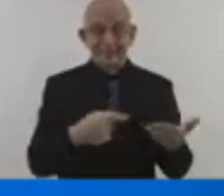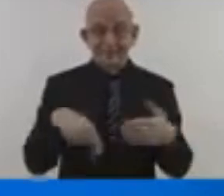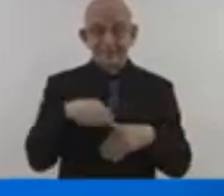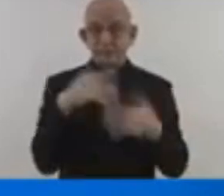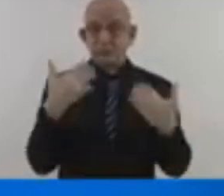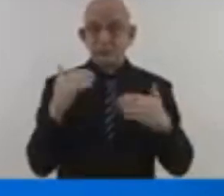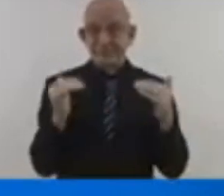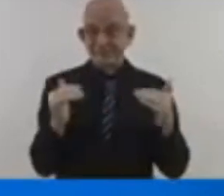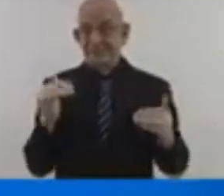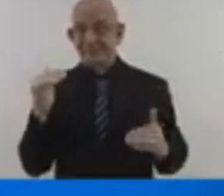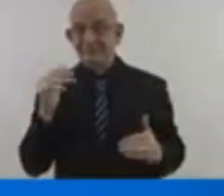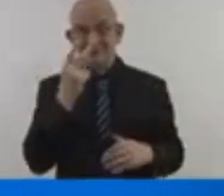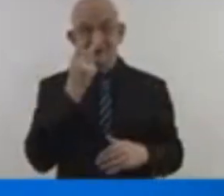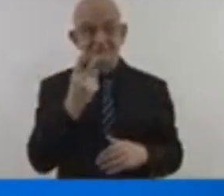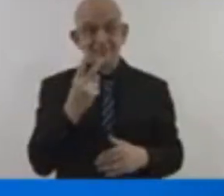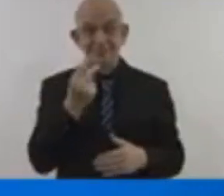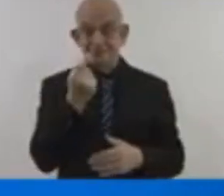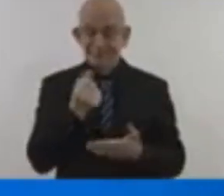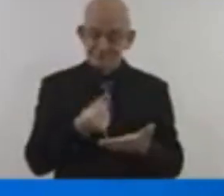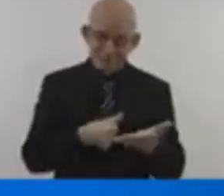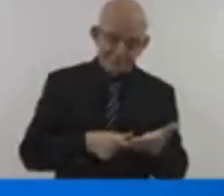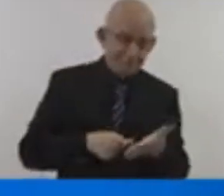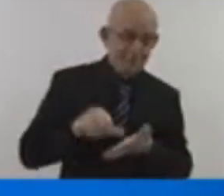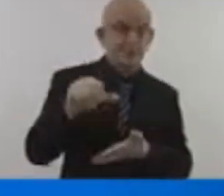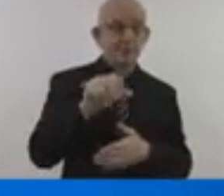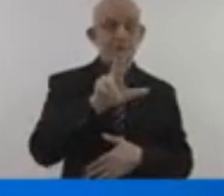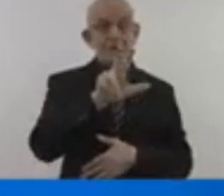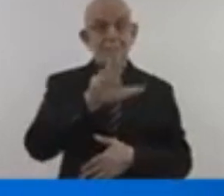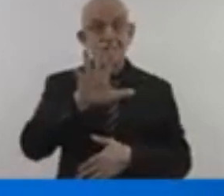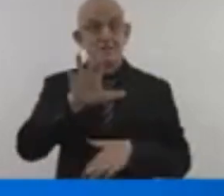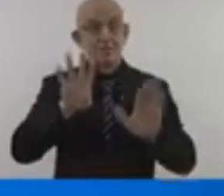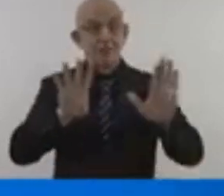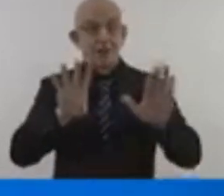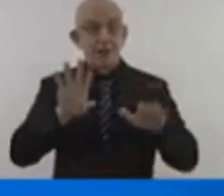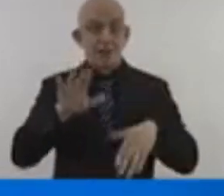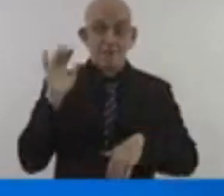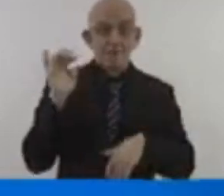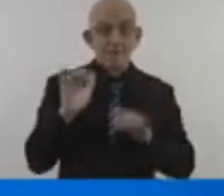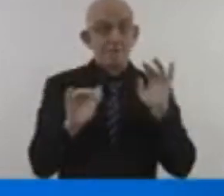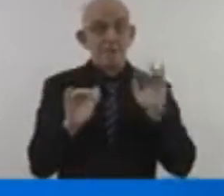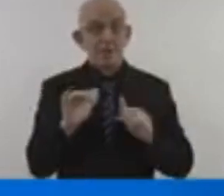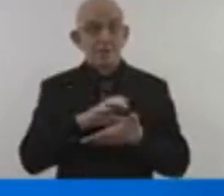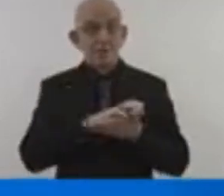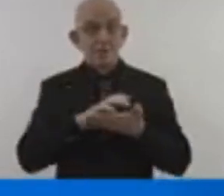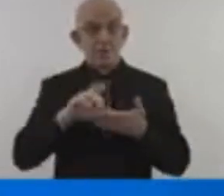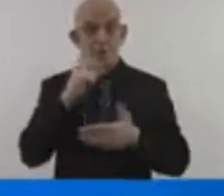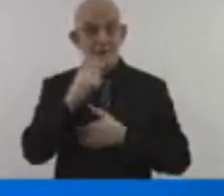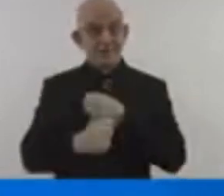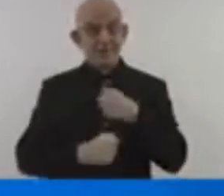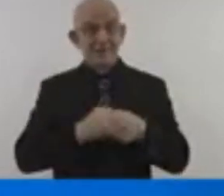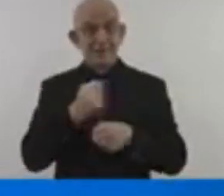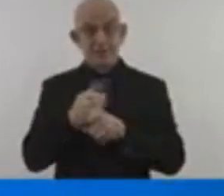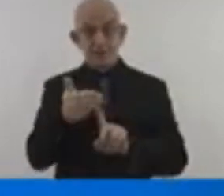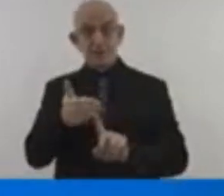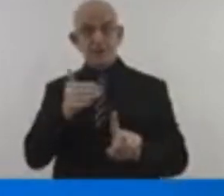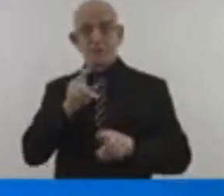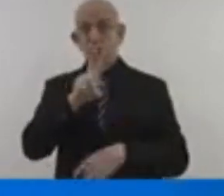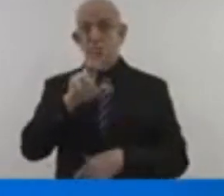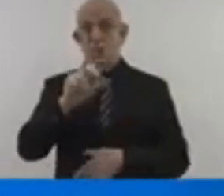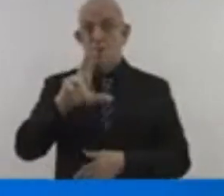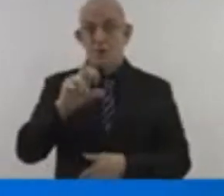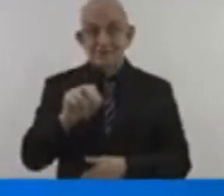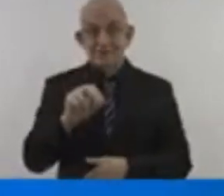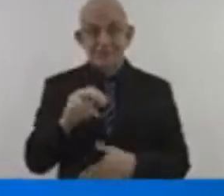sheet. They are lives taken, harvests lost and development denied. Now, more than ever,